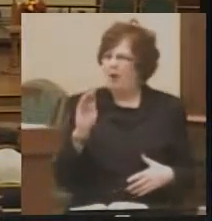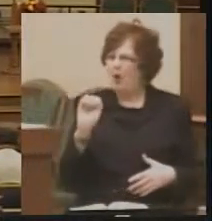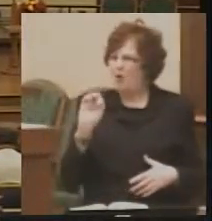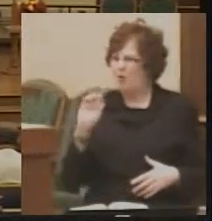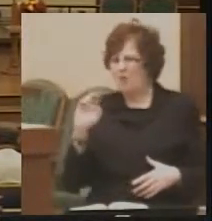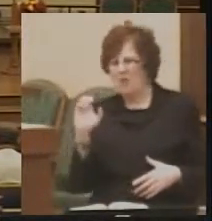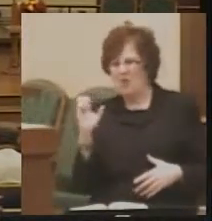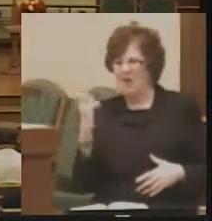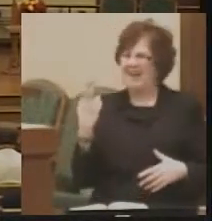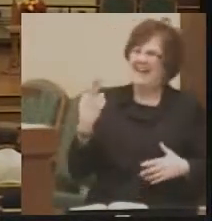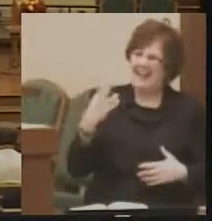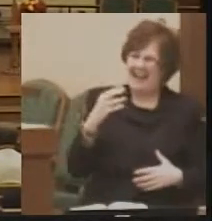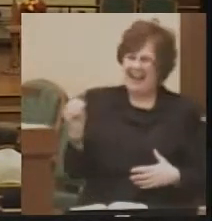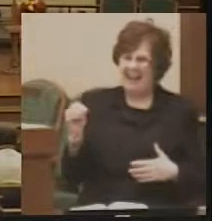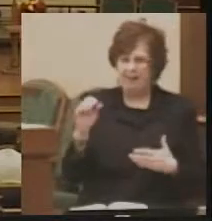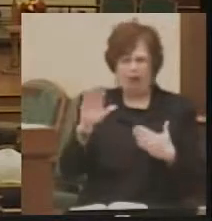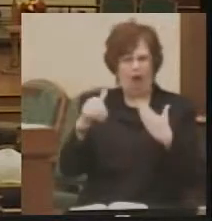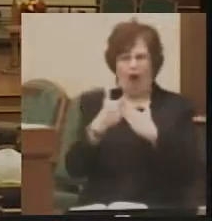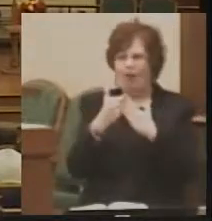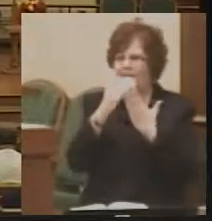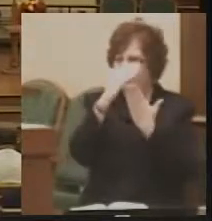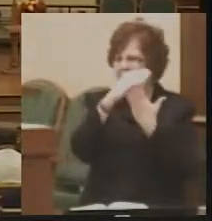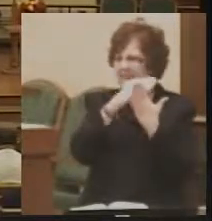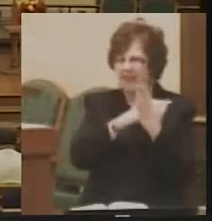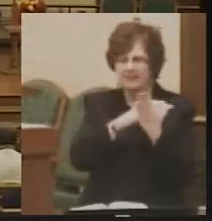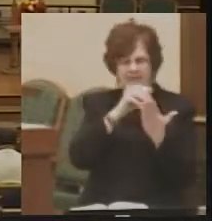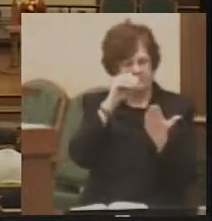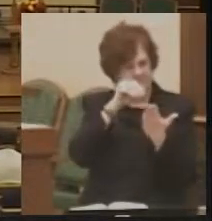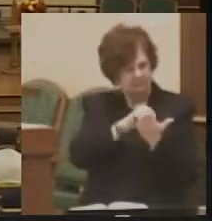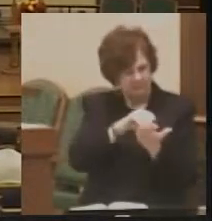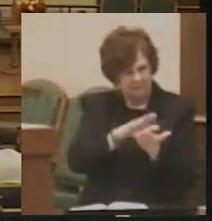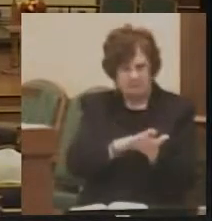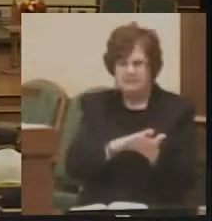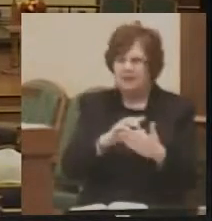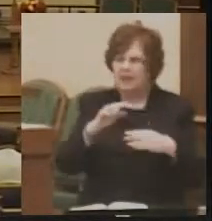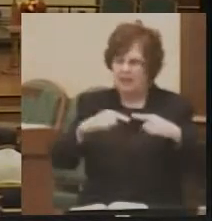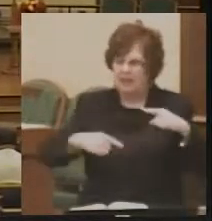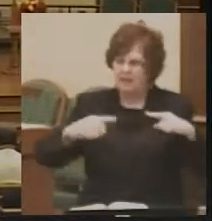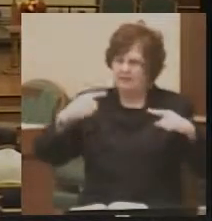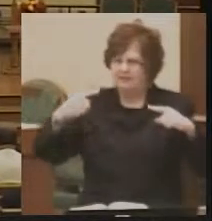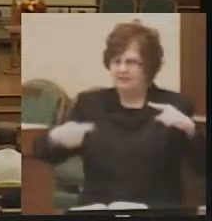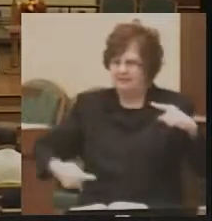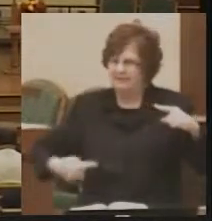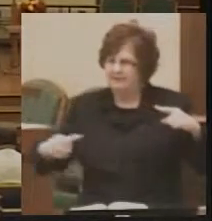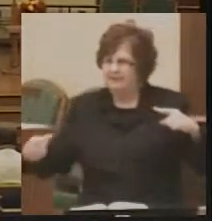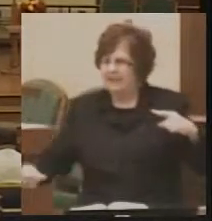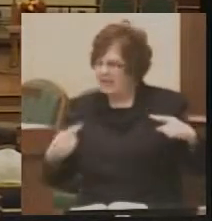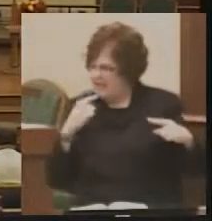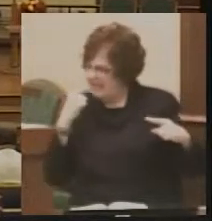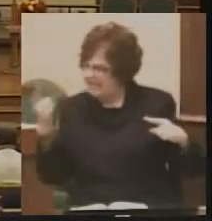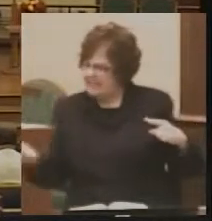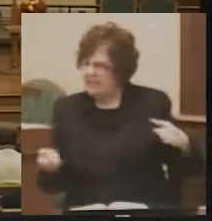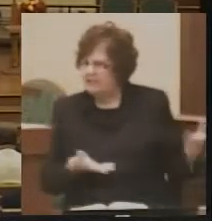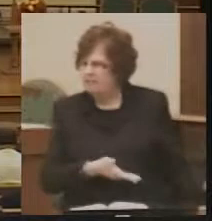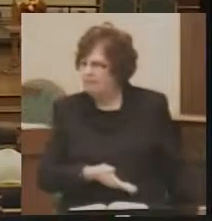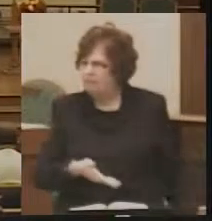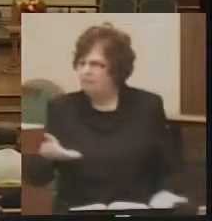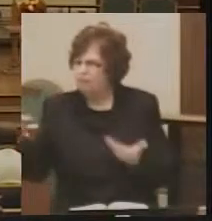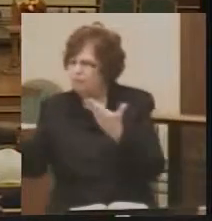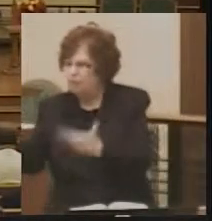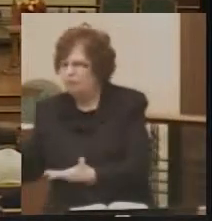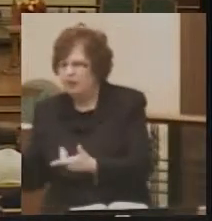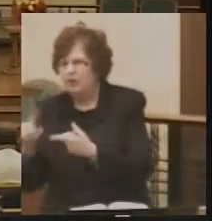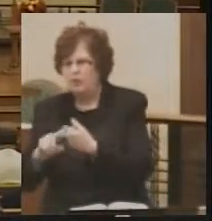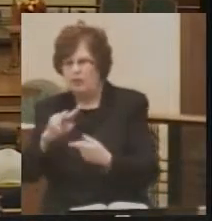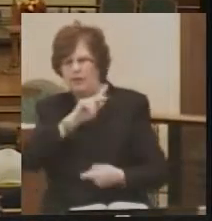and they get all of the lessons printed down onto a scroll. Then Jeremiah tells Baruch to take this scroll to